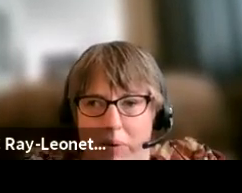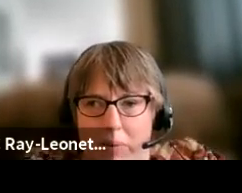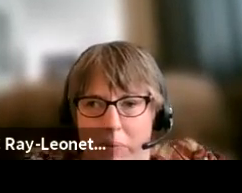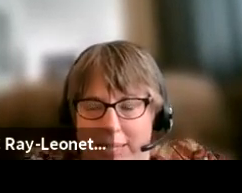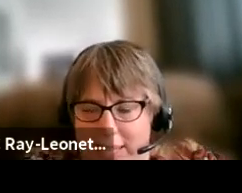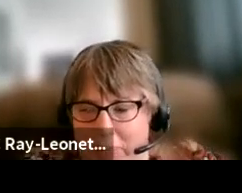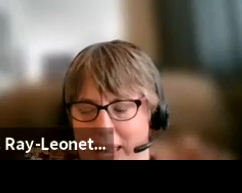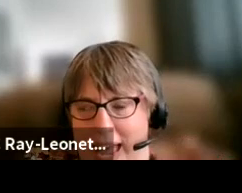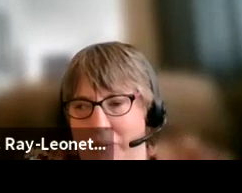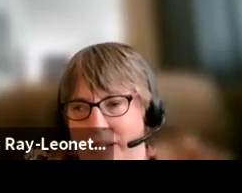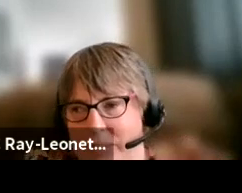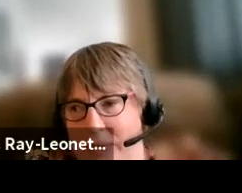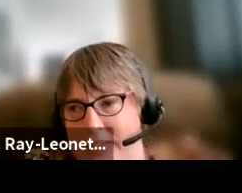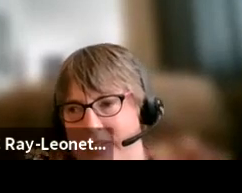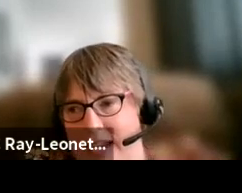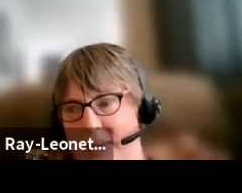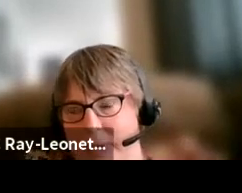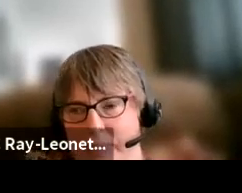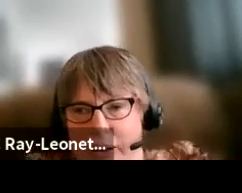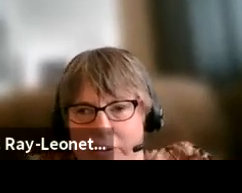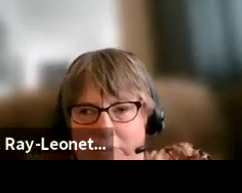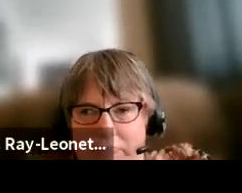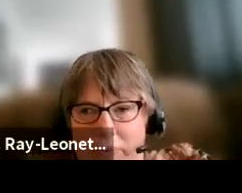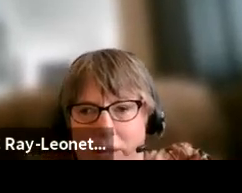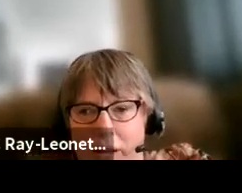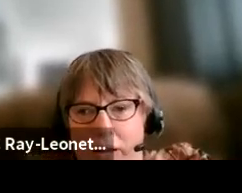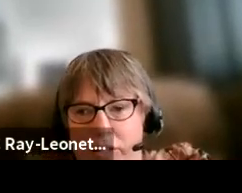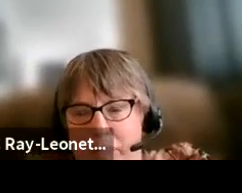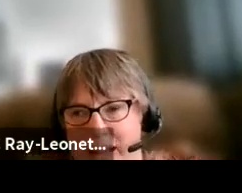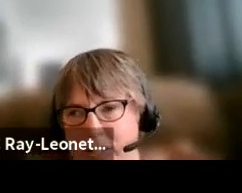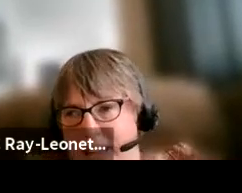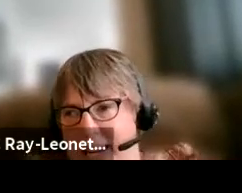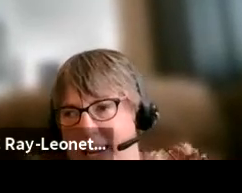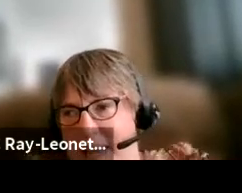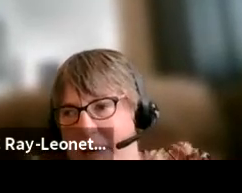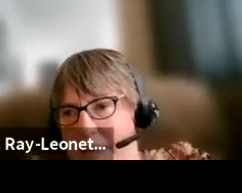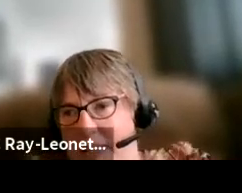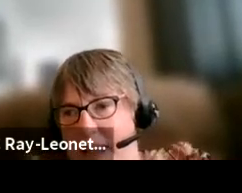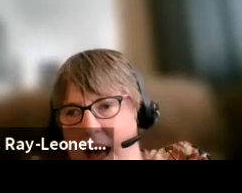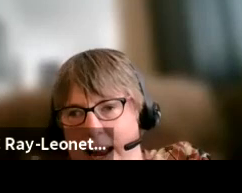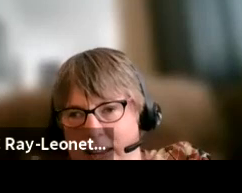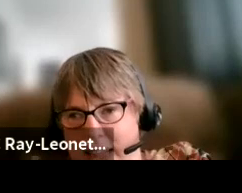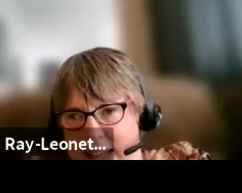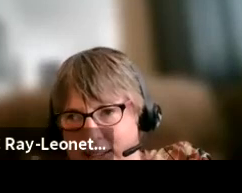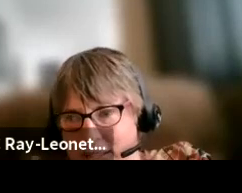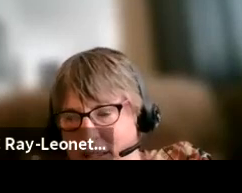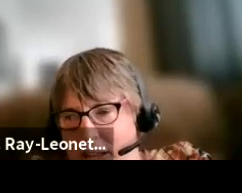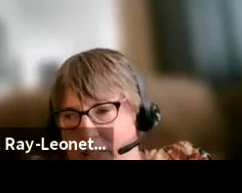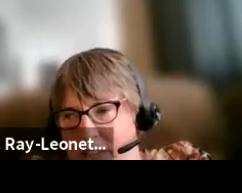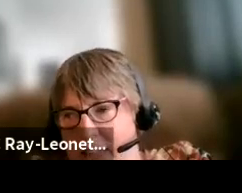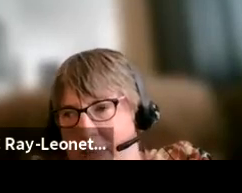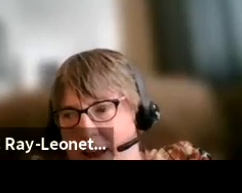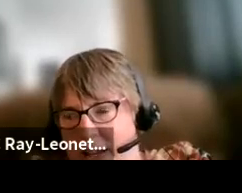So what's in the plan? What did Pennsylvania propose? So Pennsylvania came up with nine things